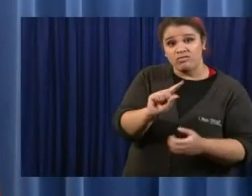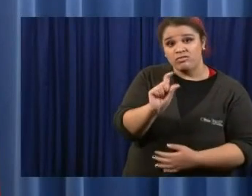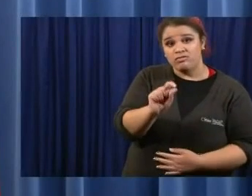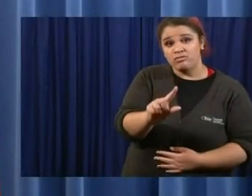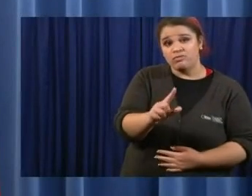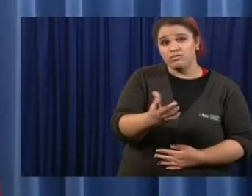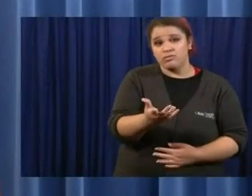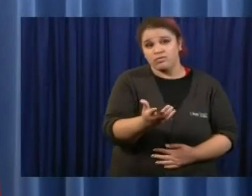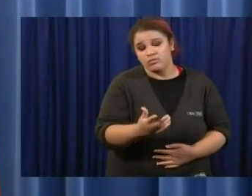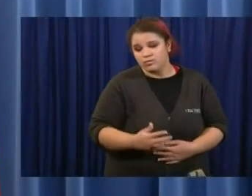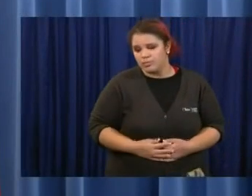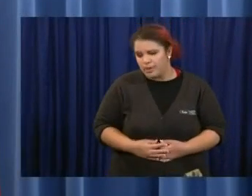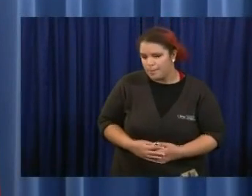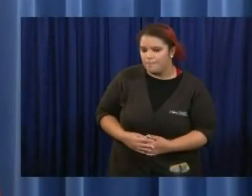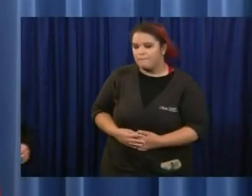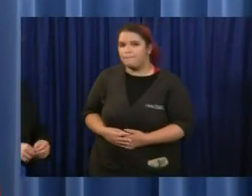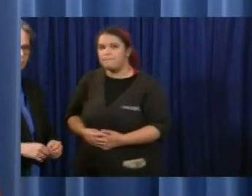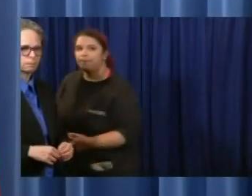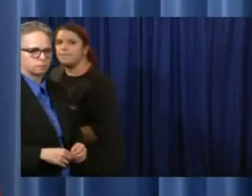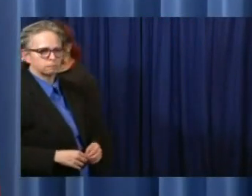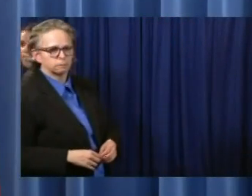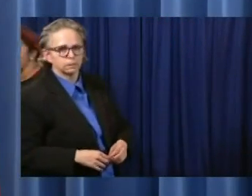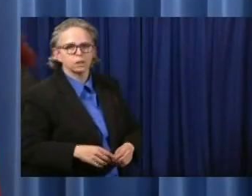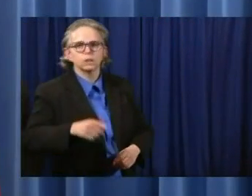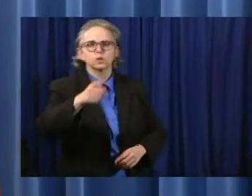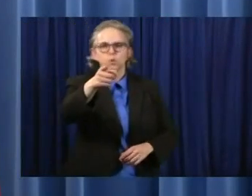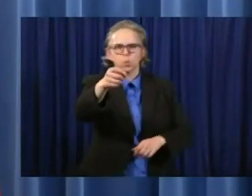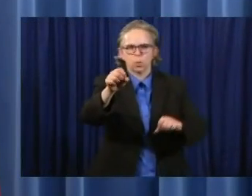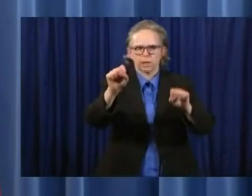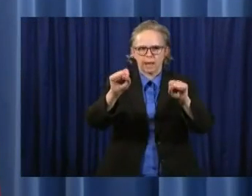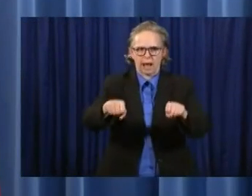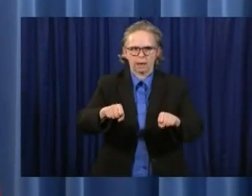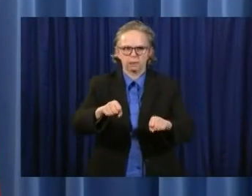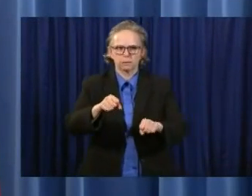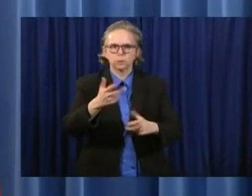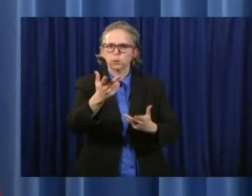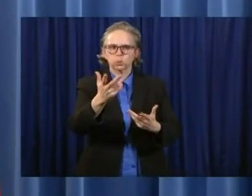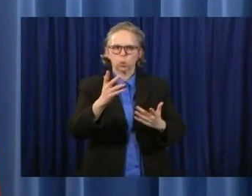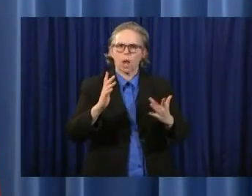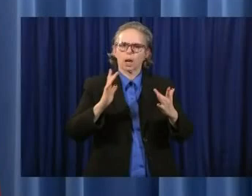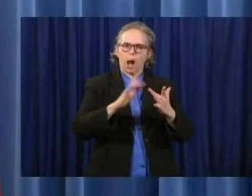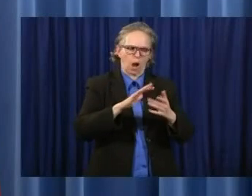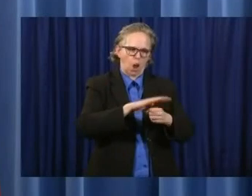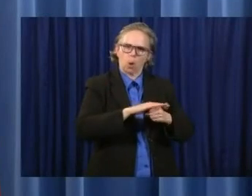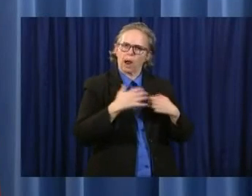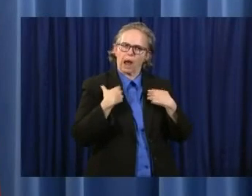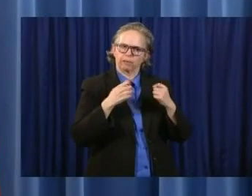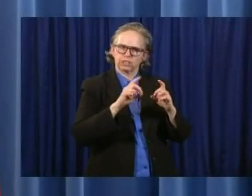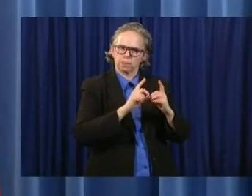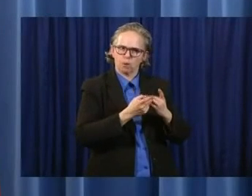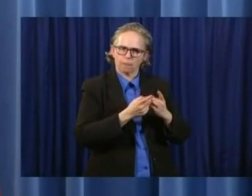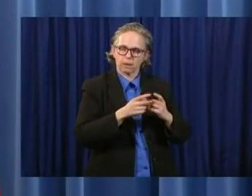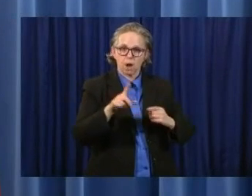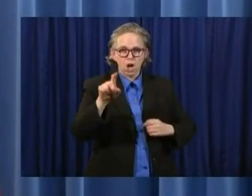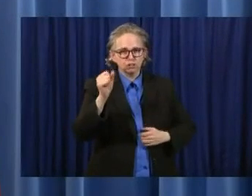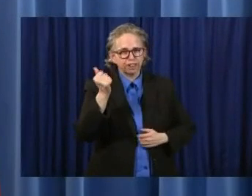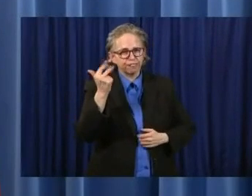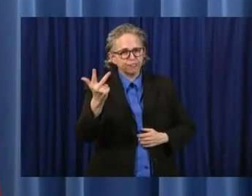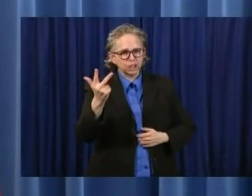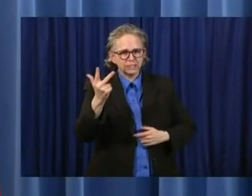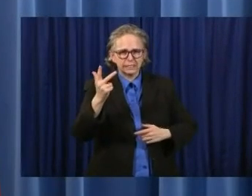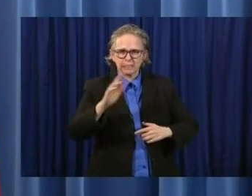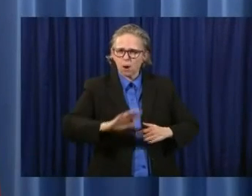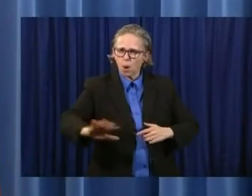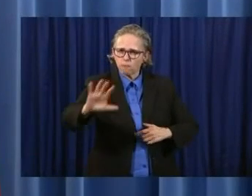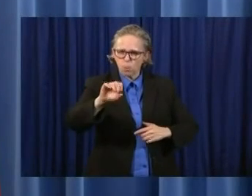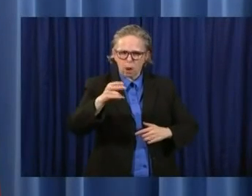Well, certainly can. They can call their local health department. We have 113 health departments in the state. They certainly can do that. I will